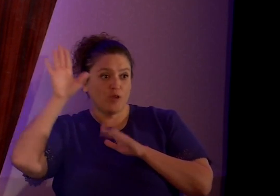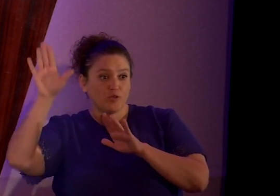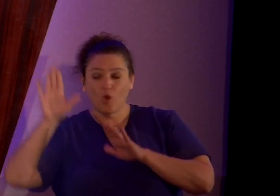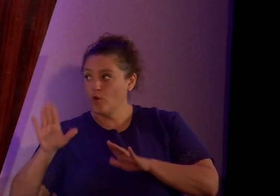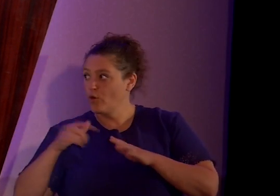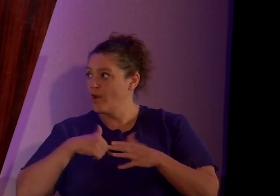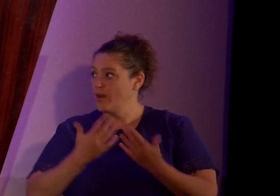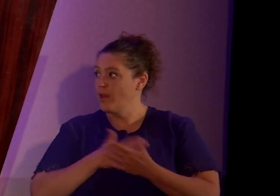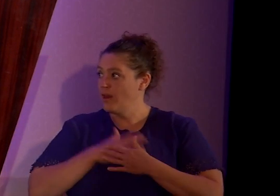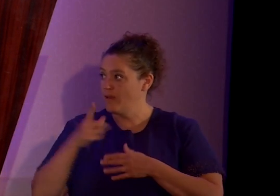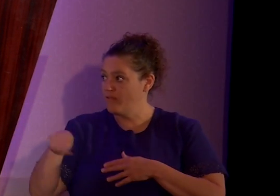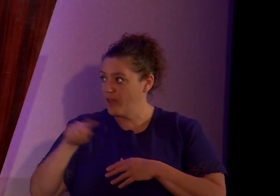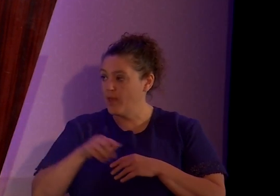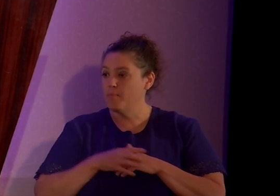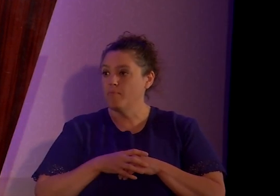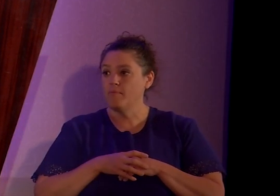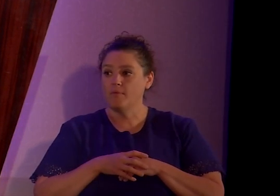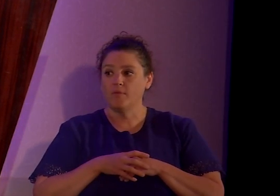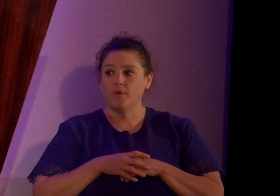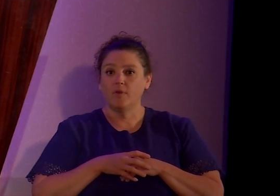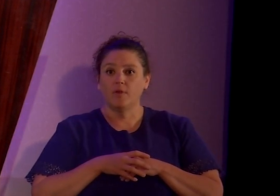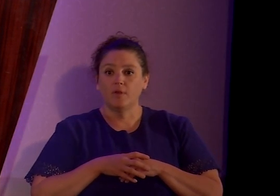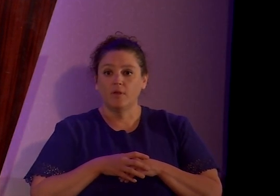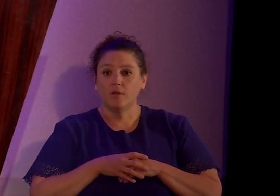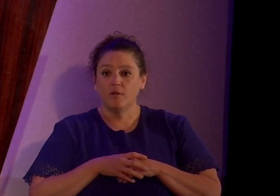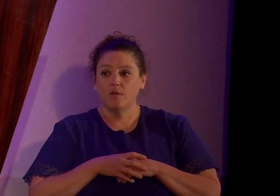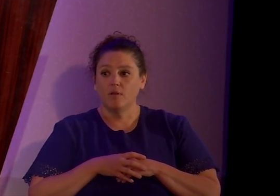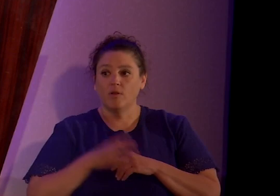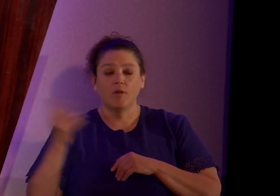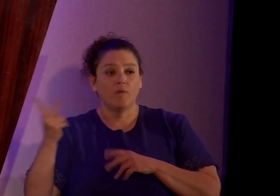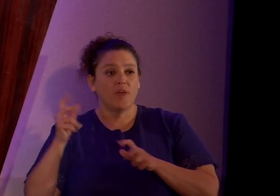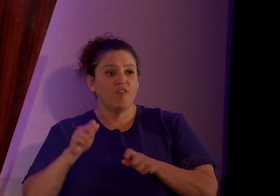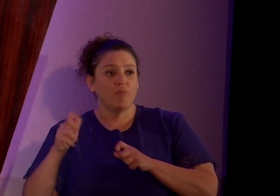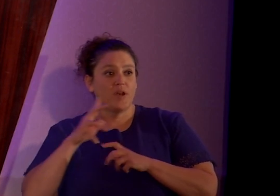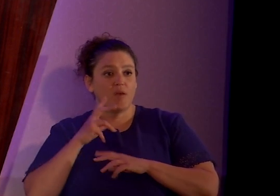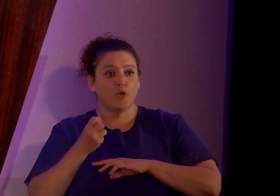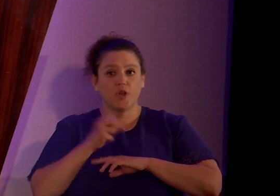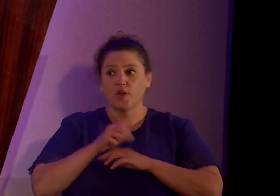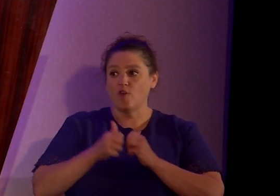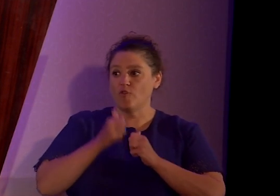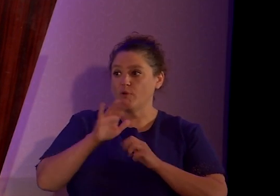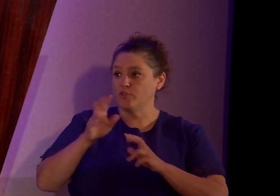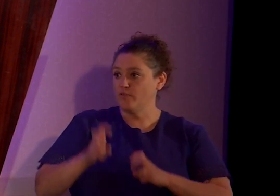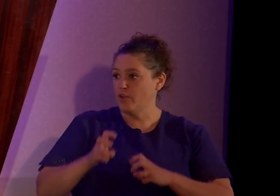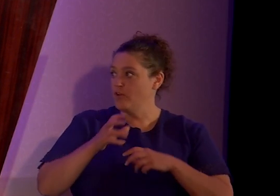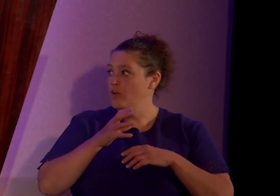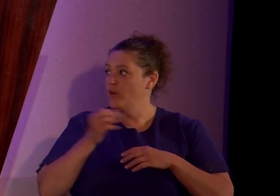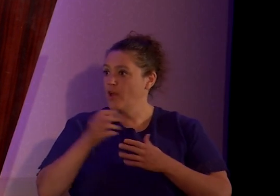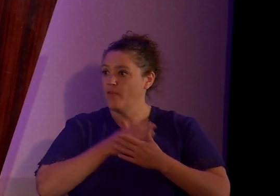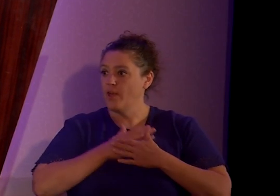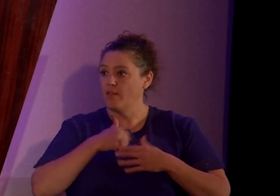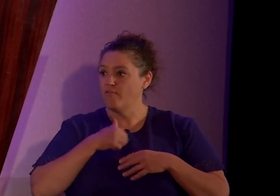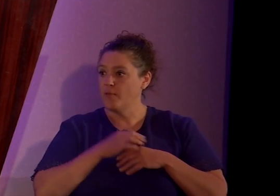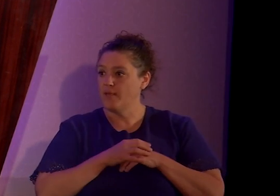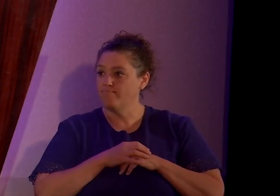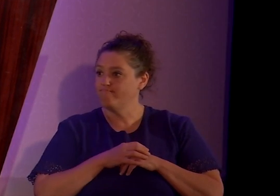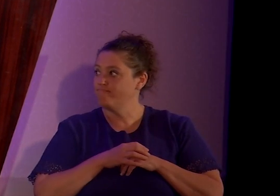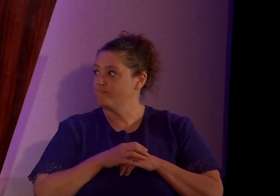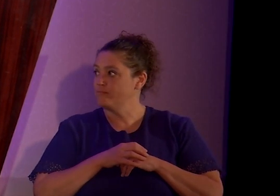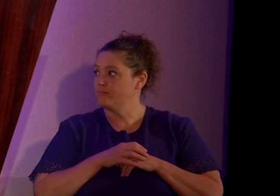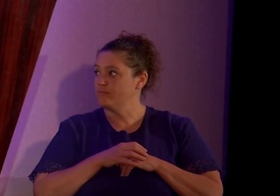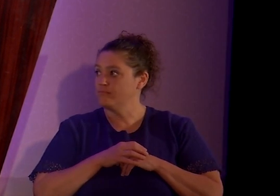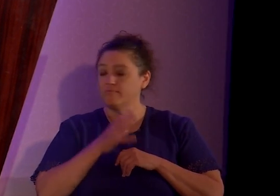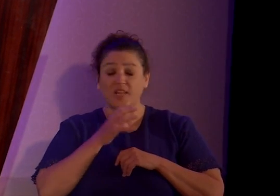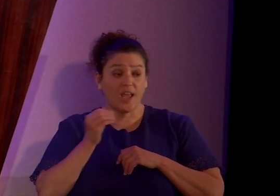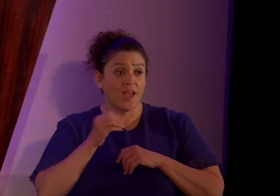I love them because they've gotten over most of that problem, and they love me. And